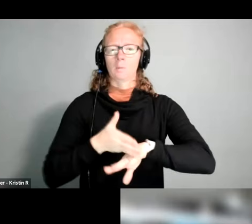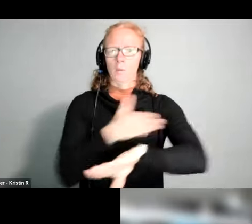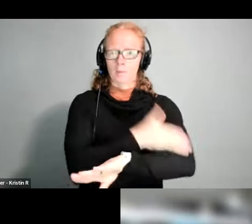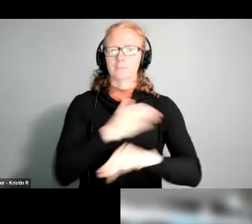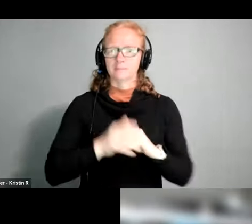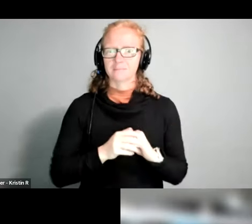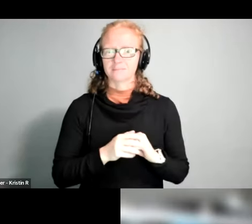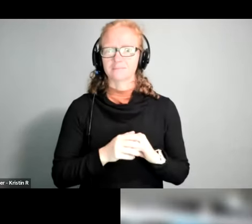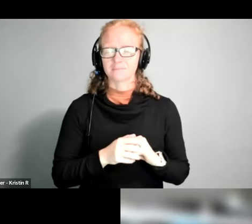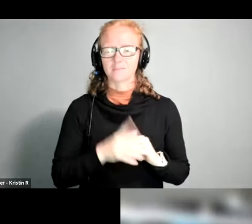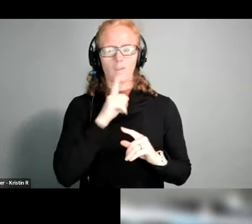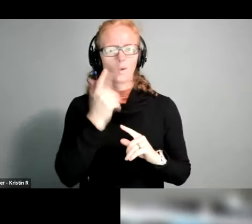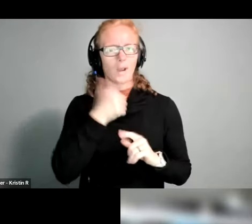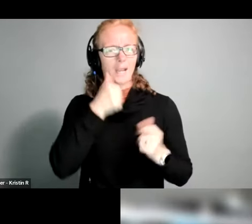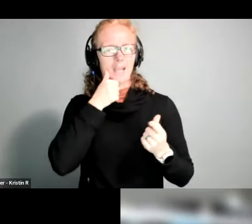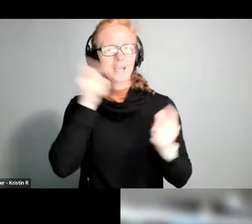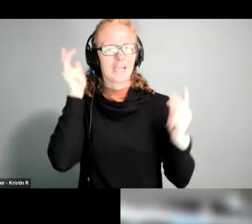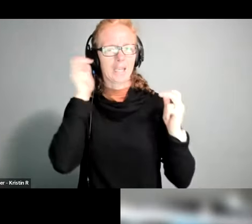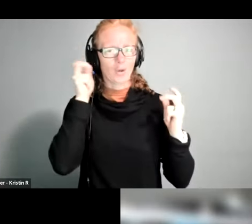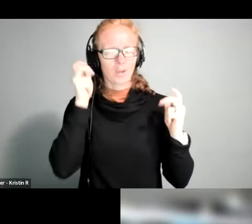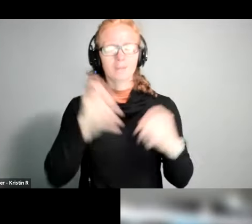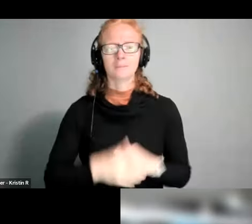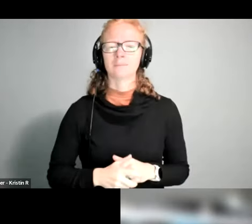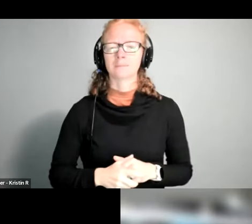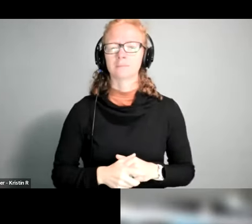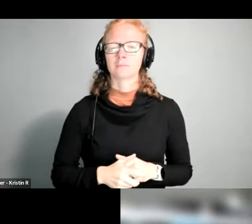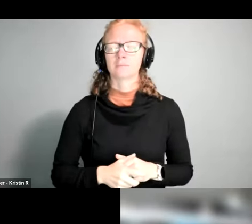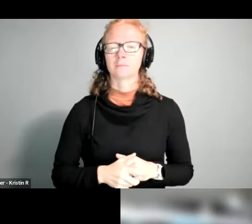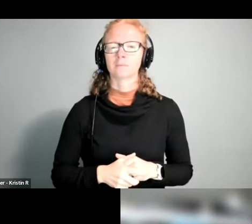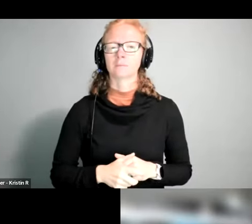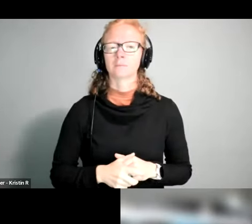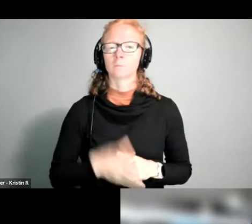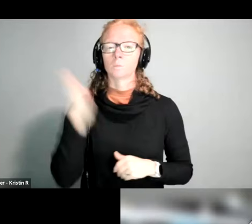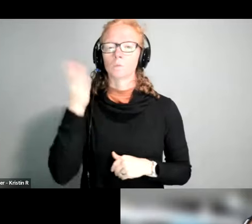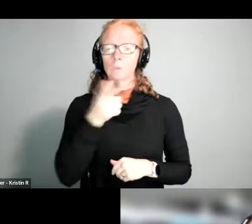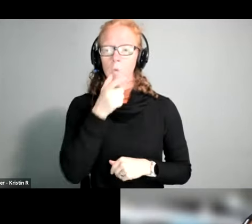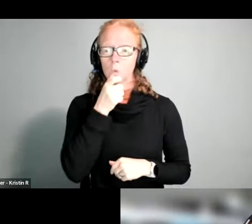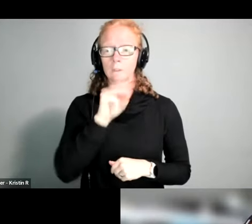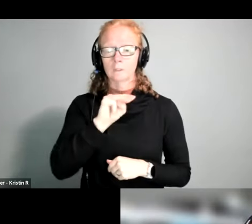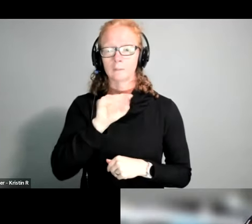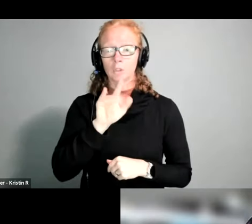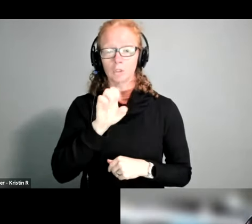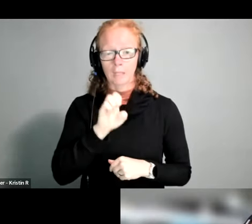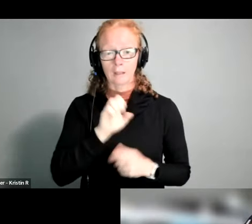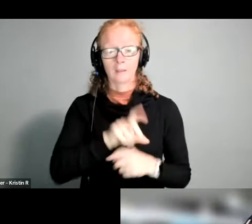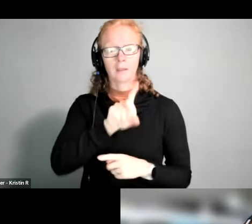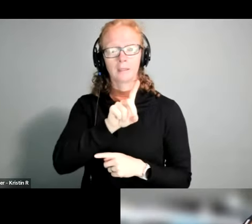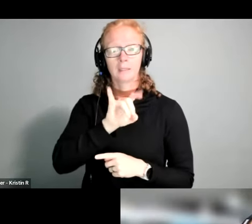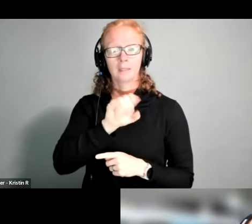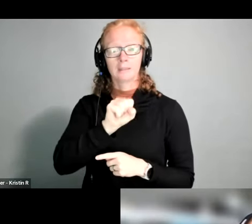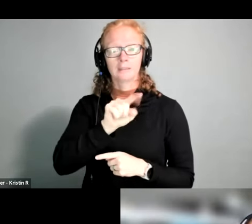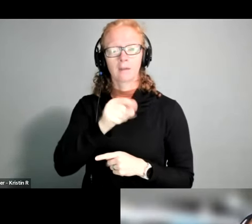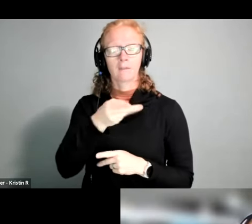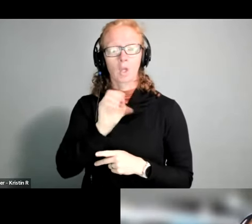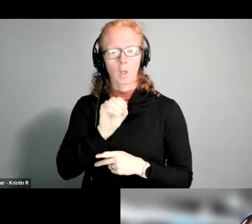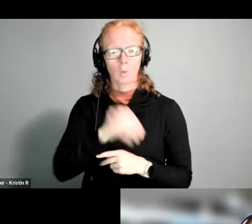in in hearing recently the presenters from the center will include michelle de staffana the director of audiology